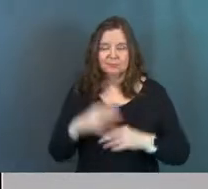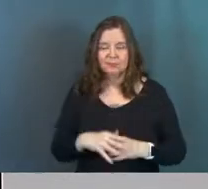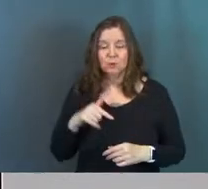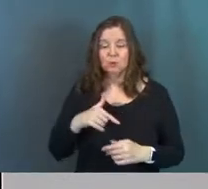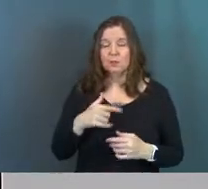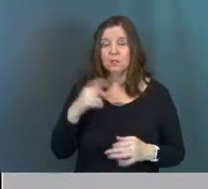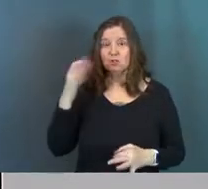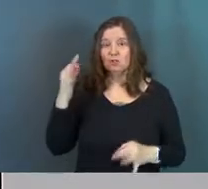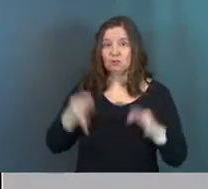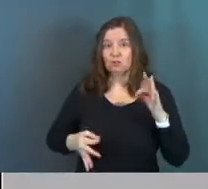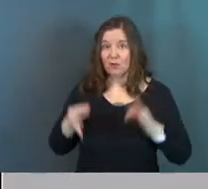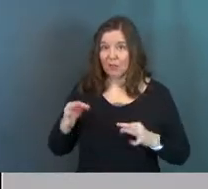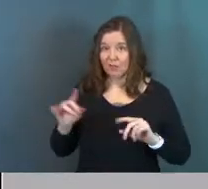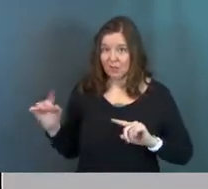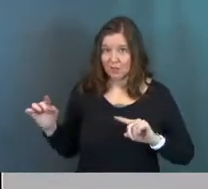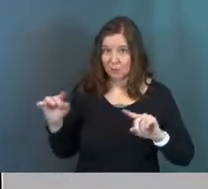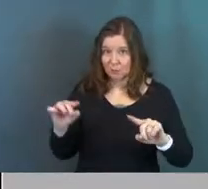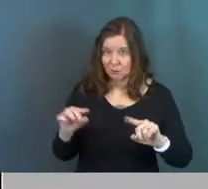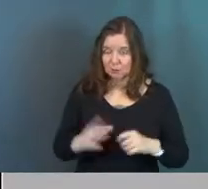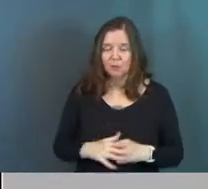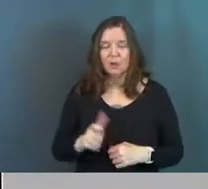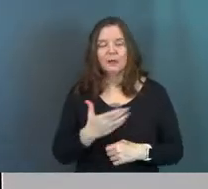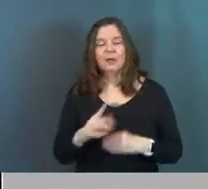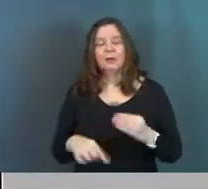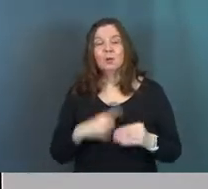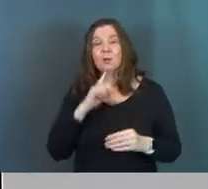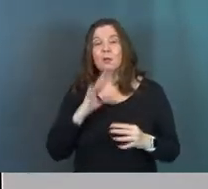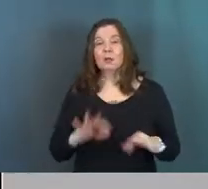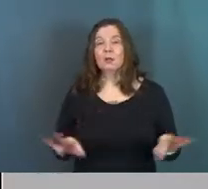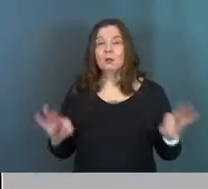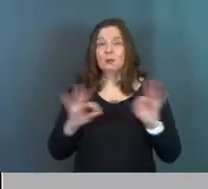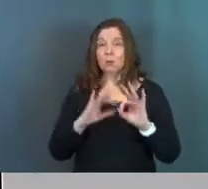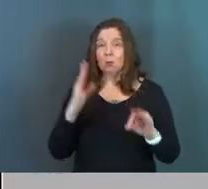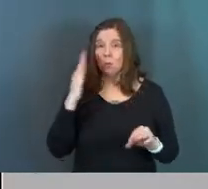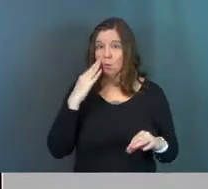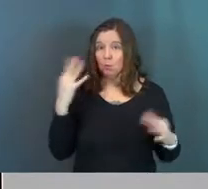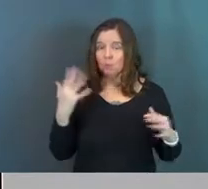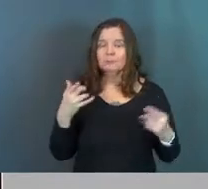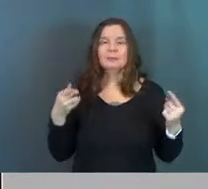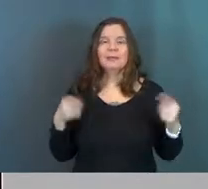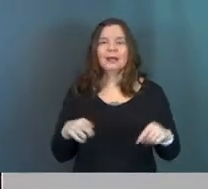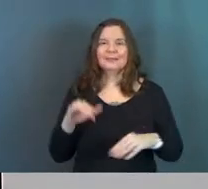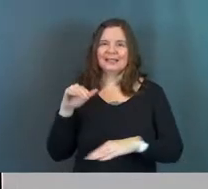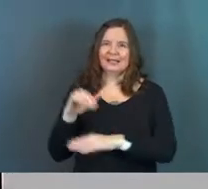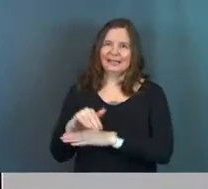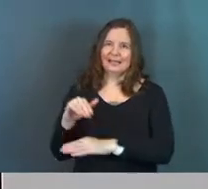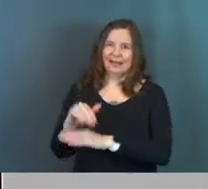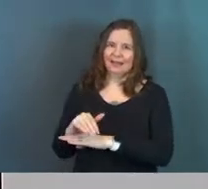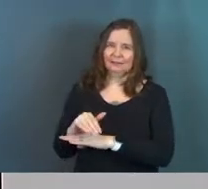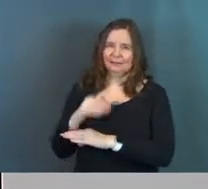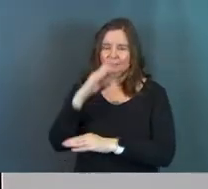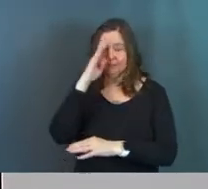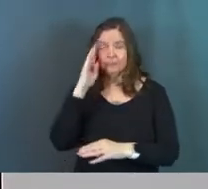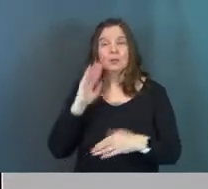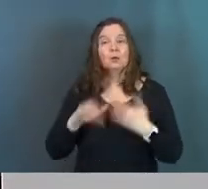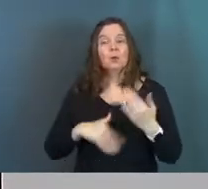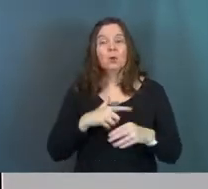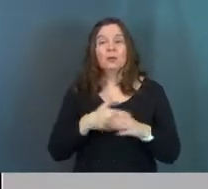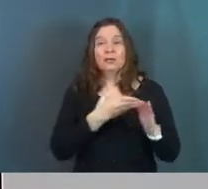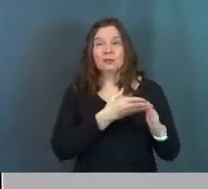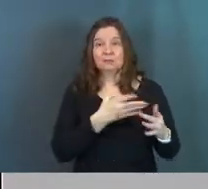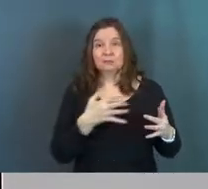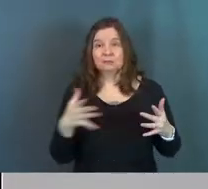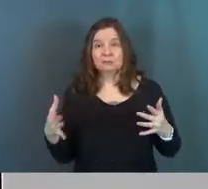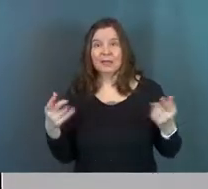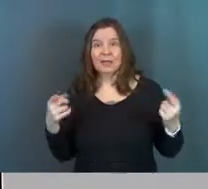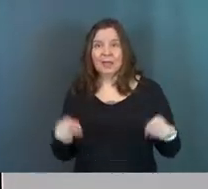So this trial that they go to, another thing about it that's really important to know is it happens at night. Like this whole span of things that